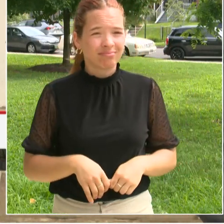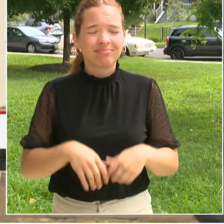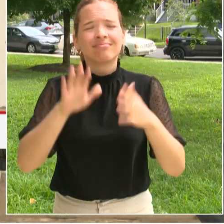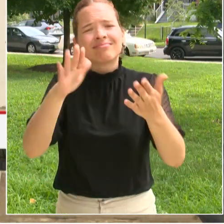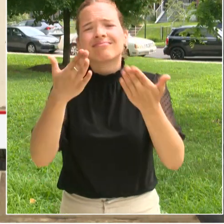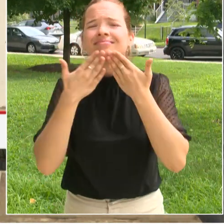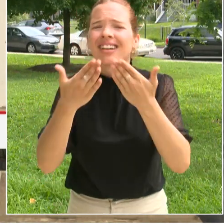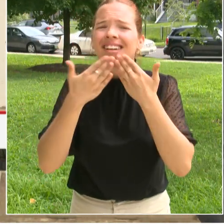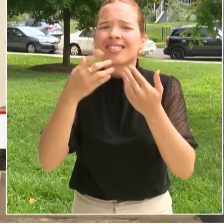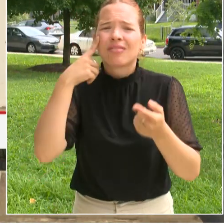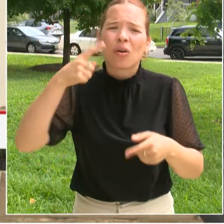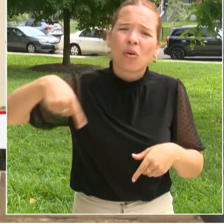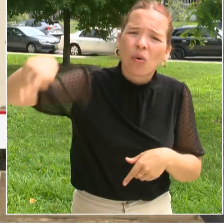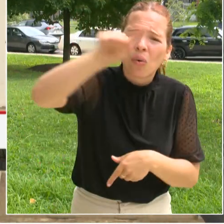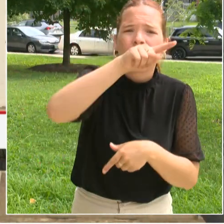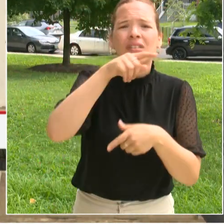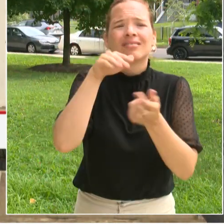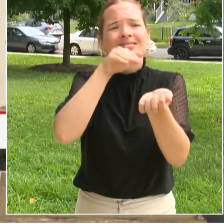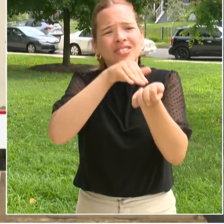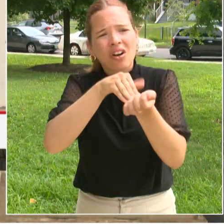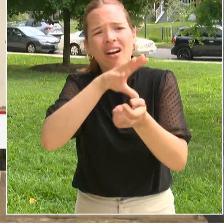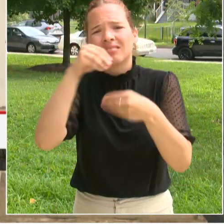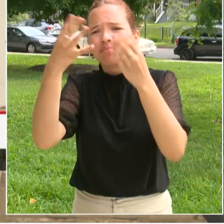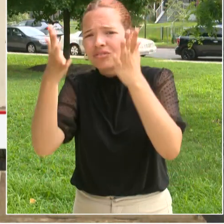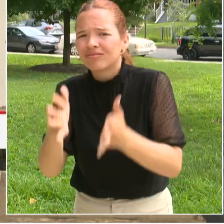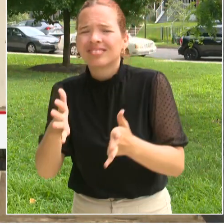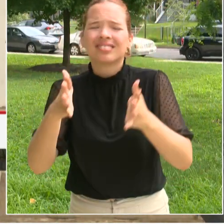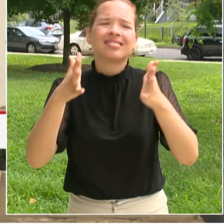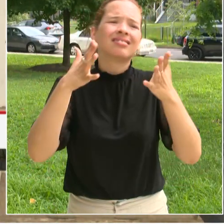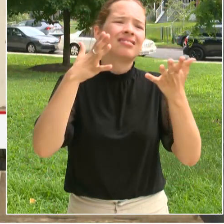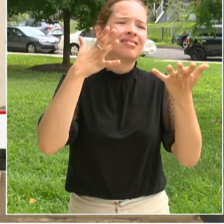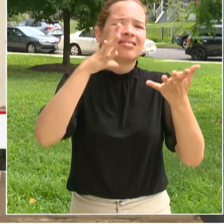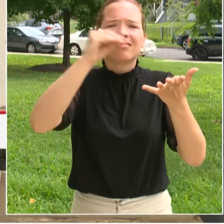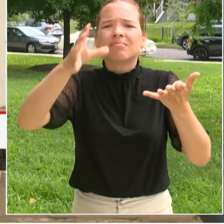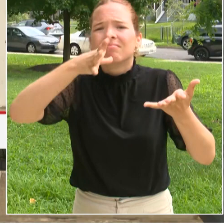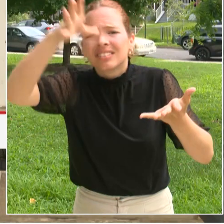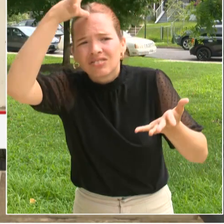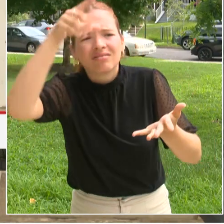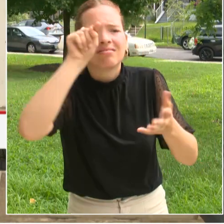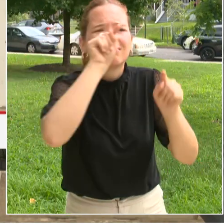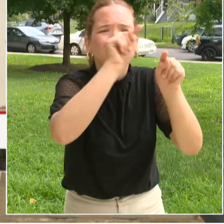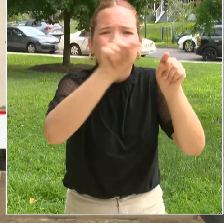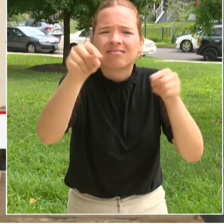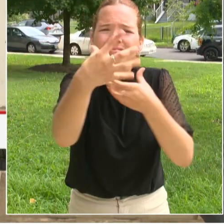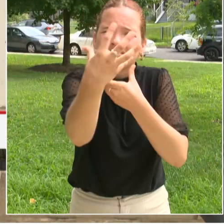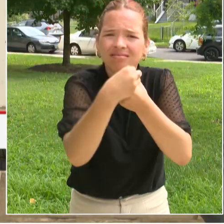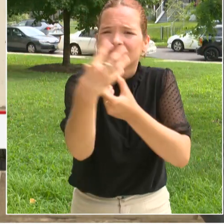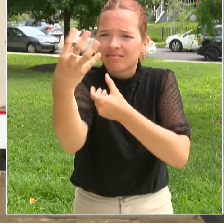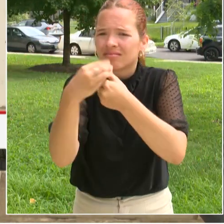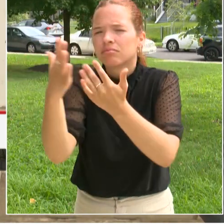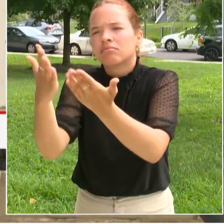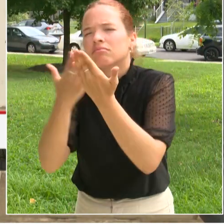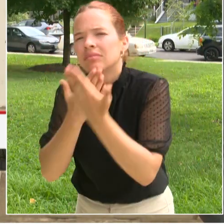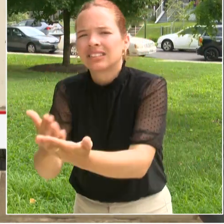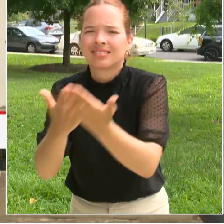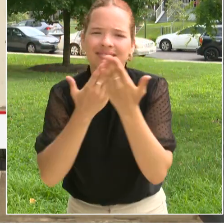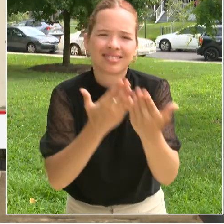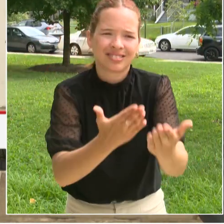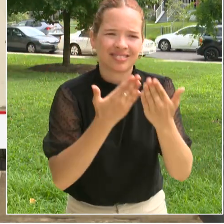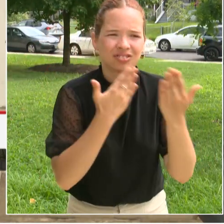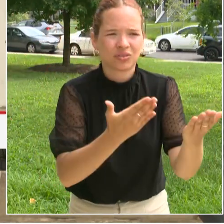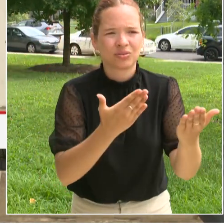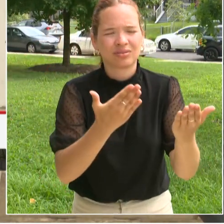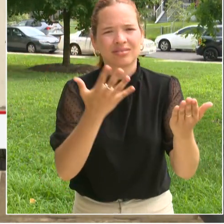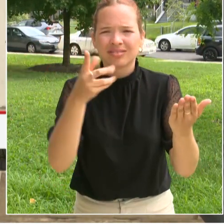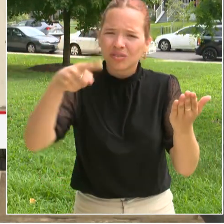health care ecosystem so that everyone has the access they need to do the things they need to keep themselves and their family members healthy. So